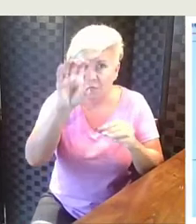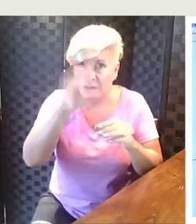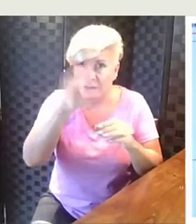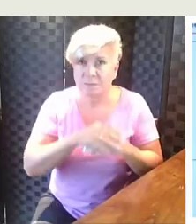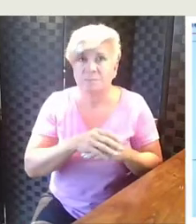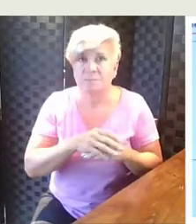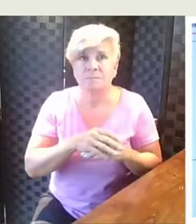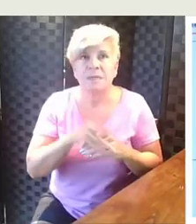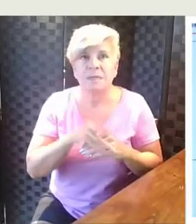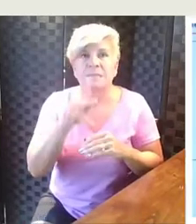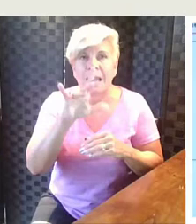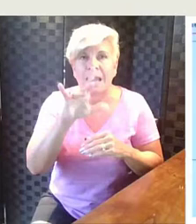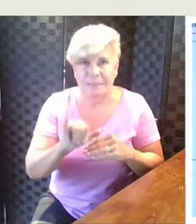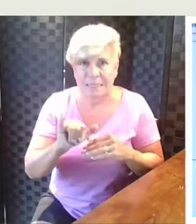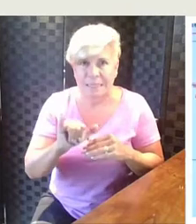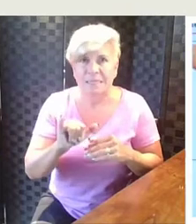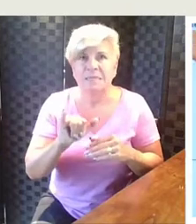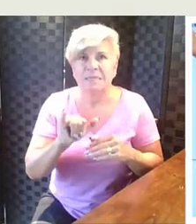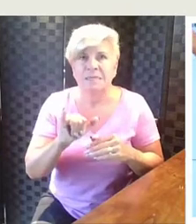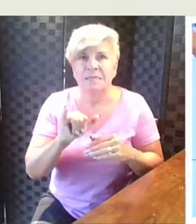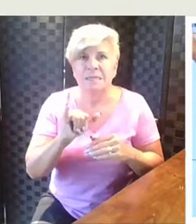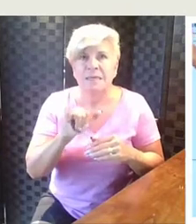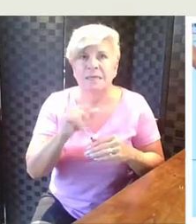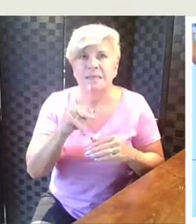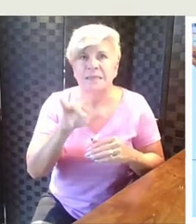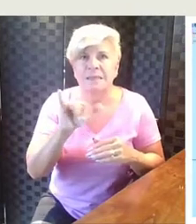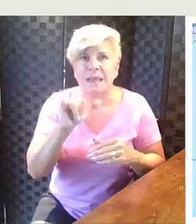Kylie jumped into the pool eighteen times.